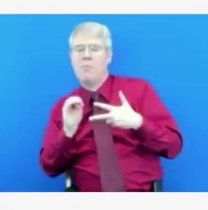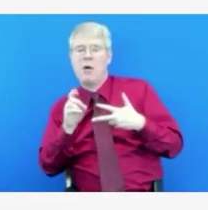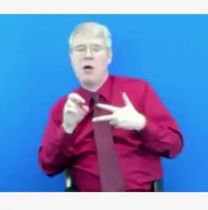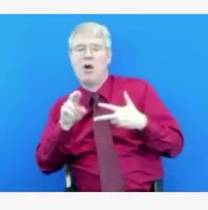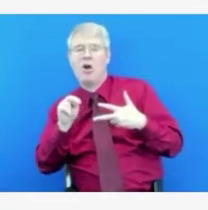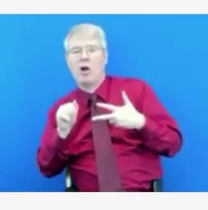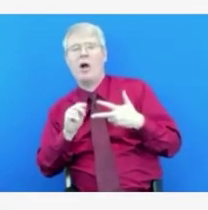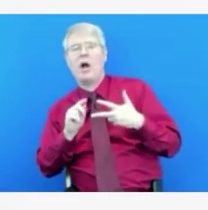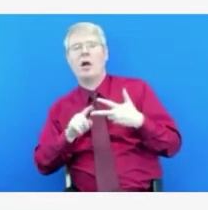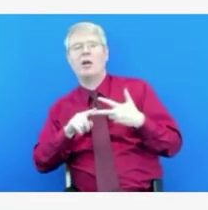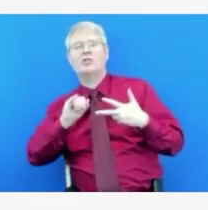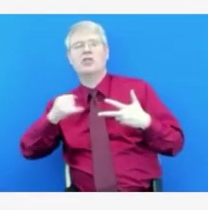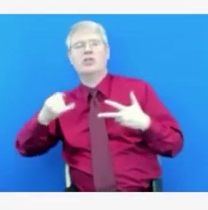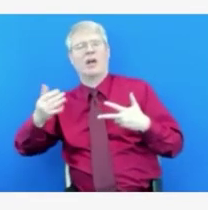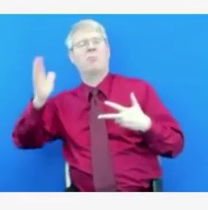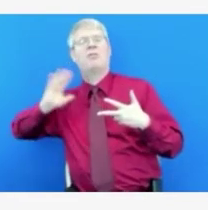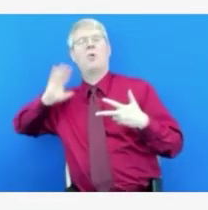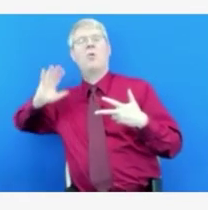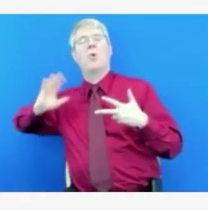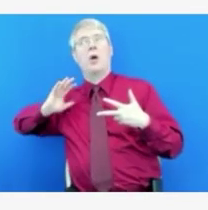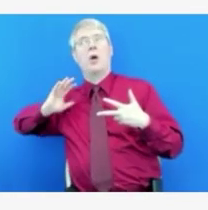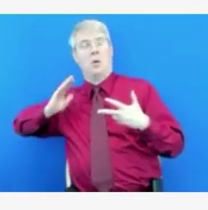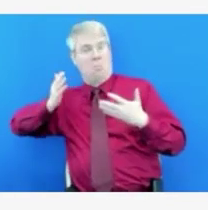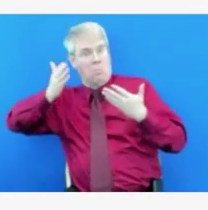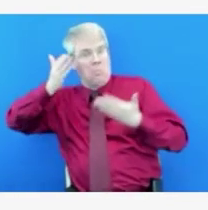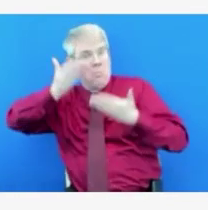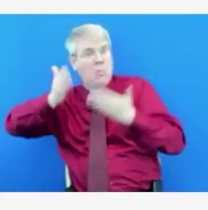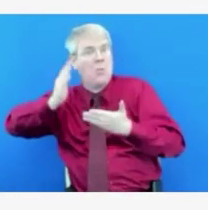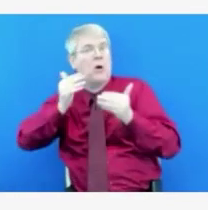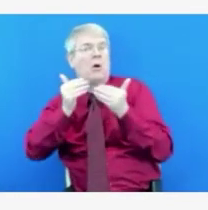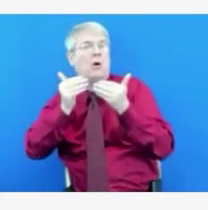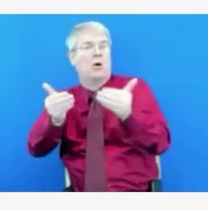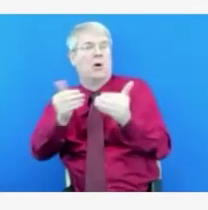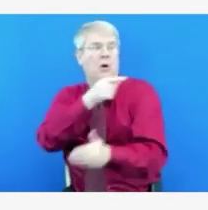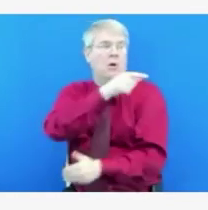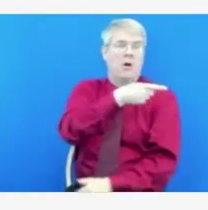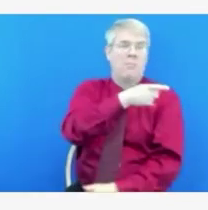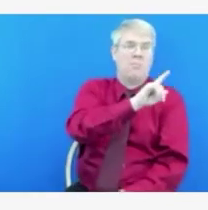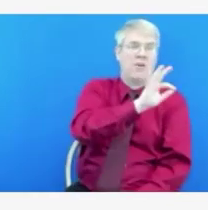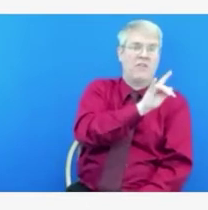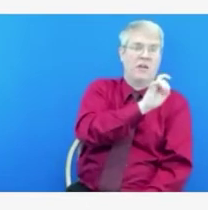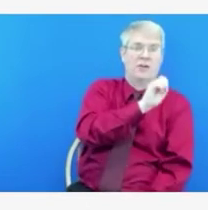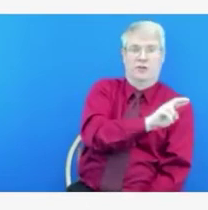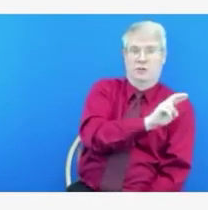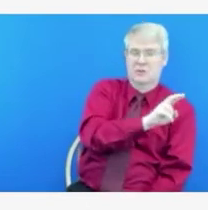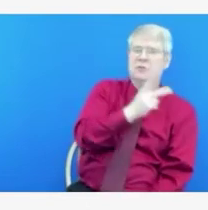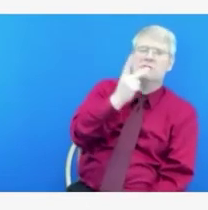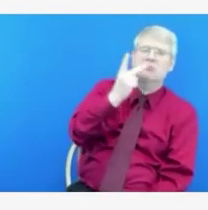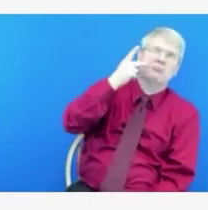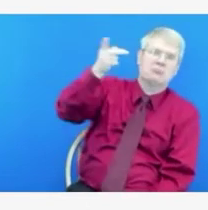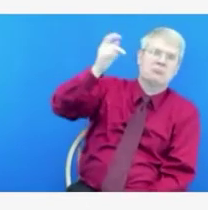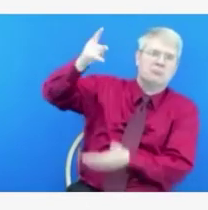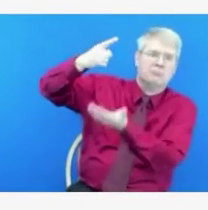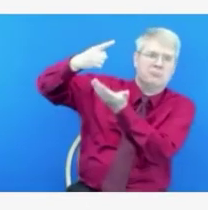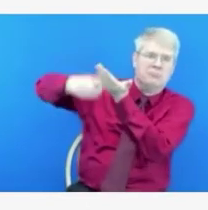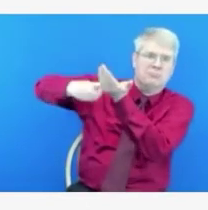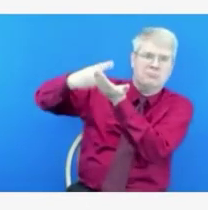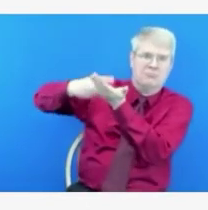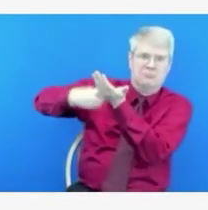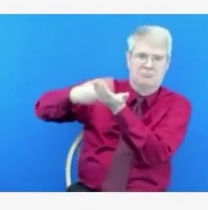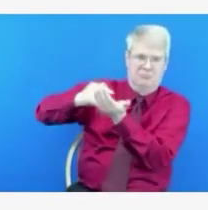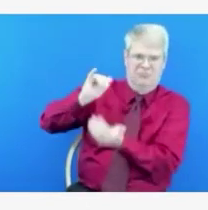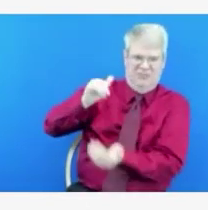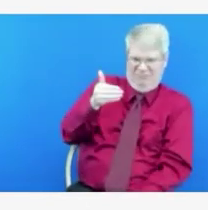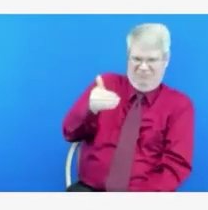of process. Secondly, the FDA will be discussing the idea of what's commonly